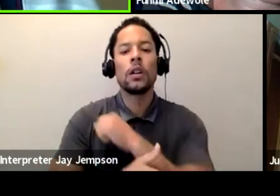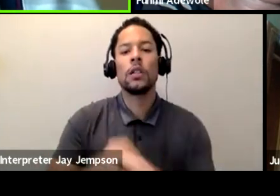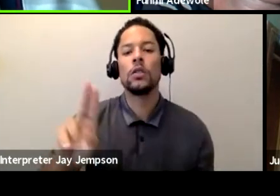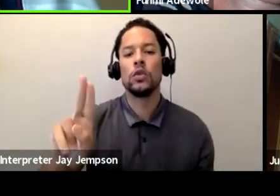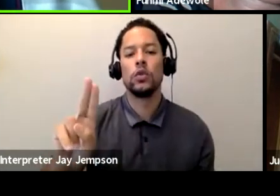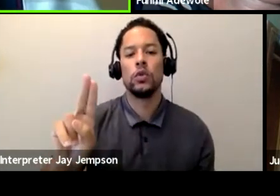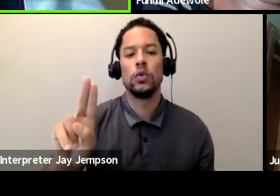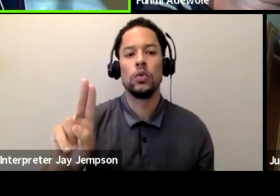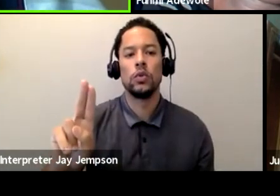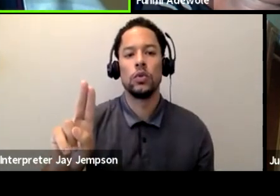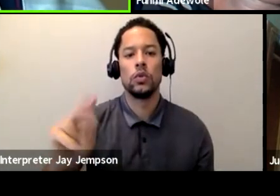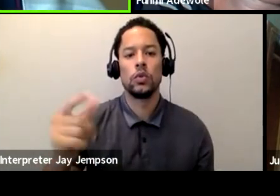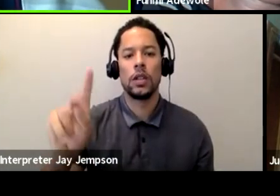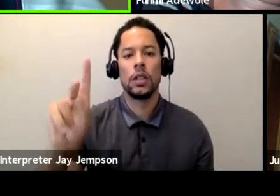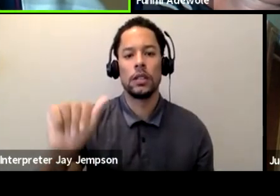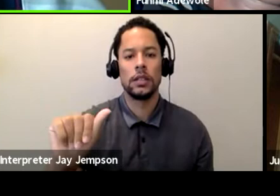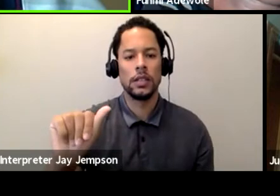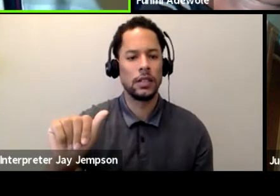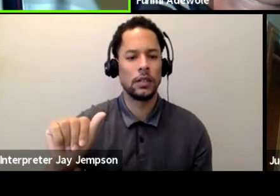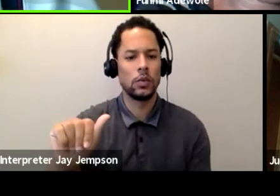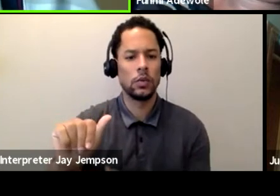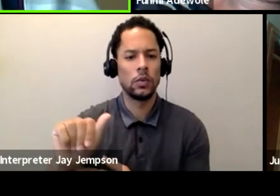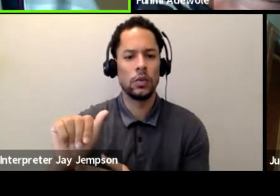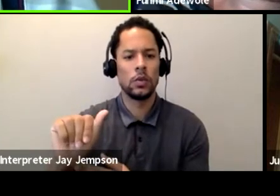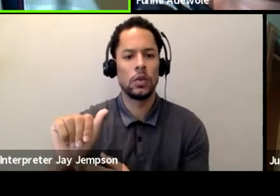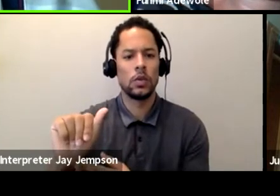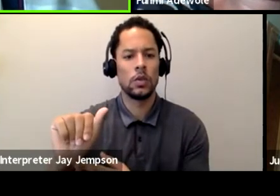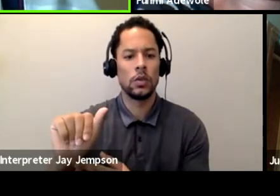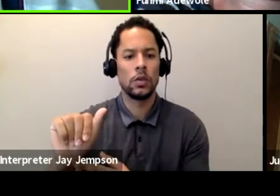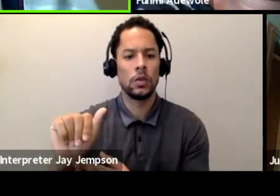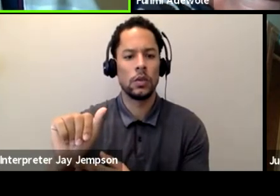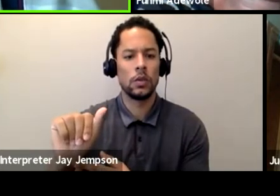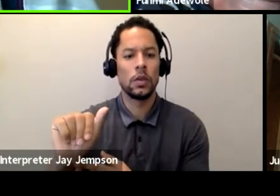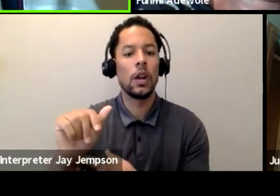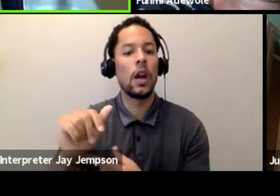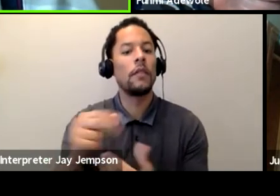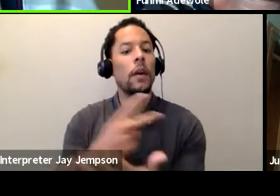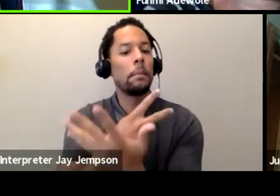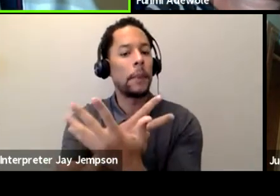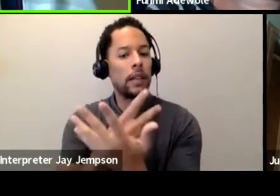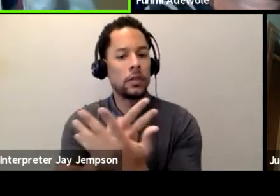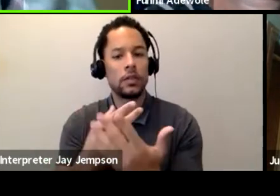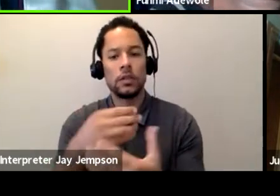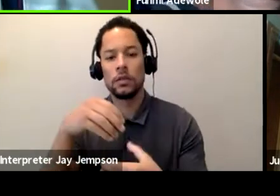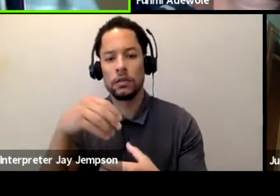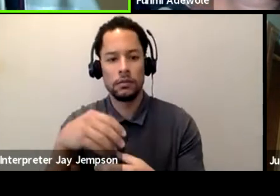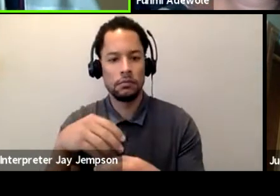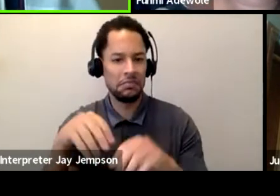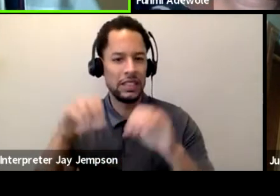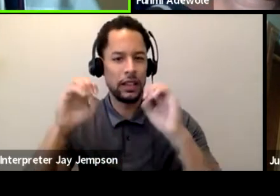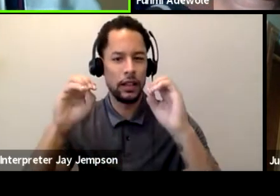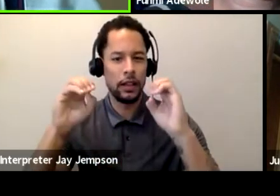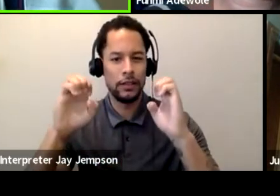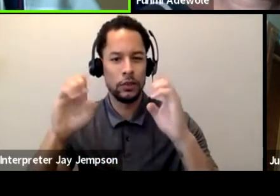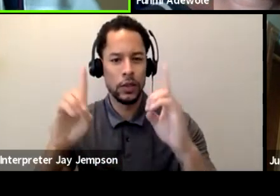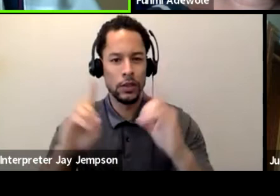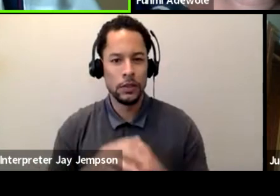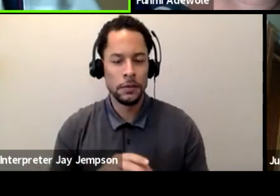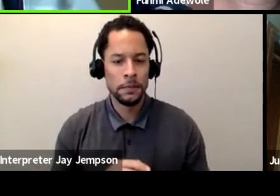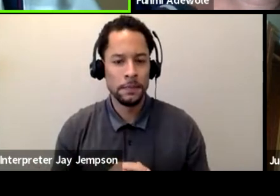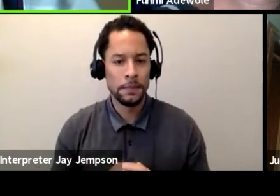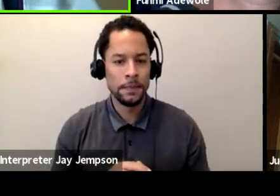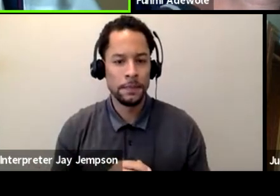and I love acting them as well. I have a master's in education, and so now I